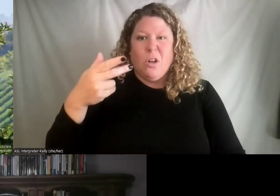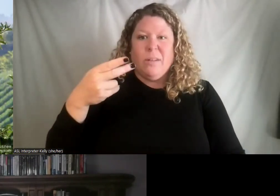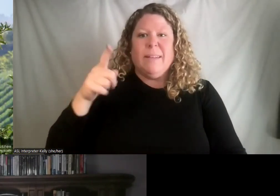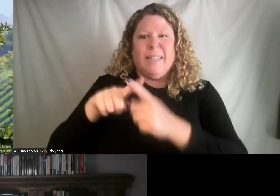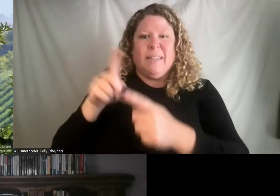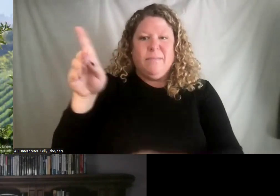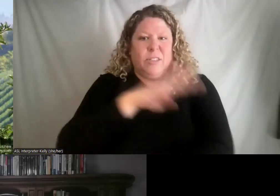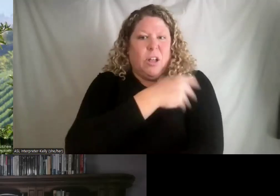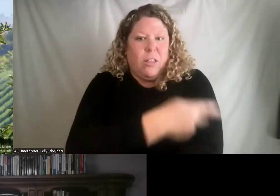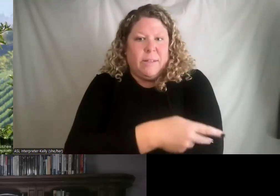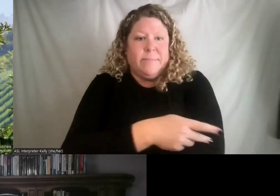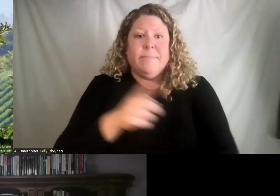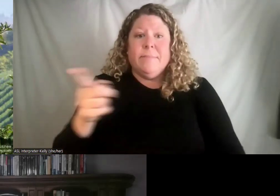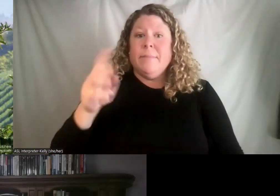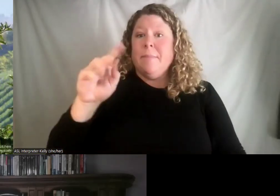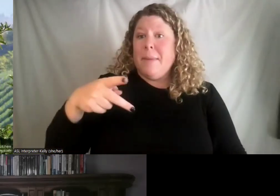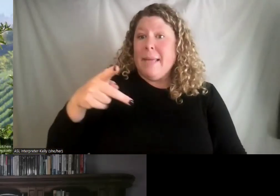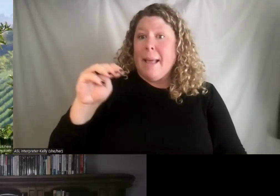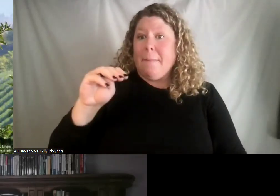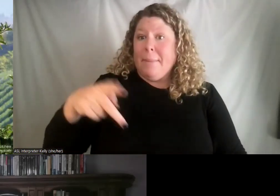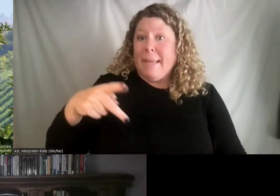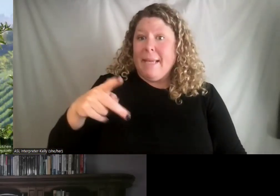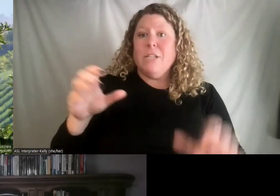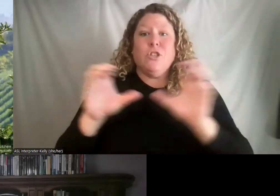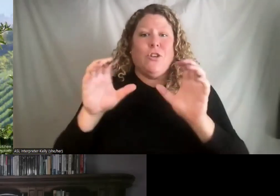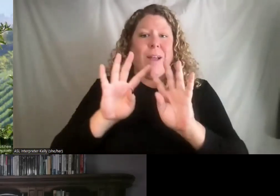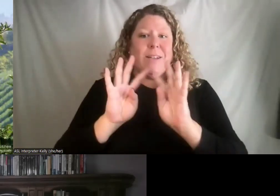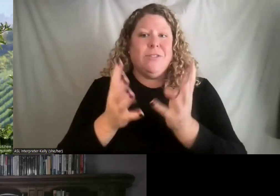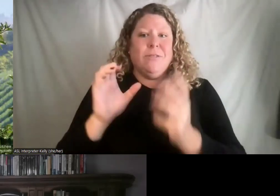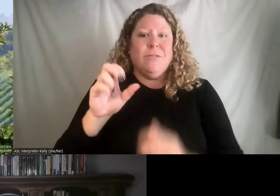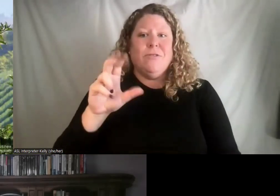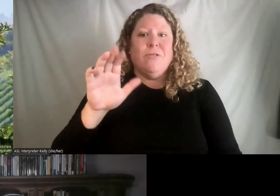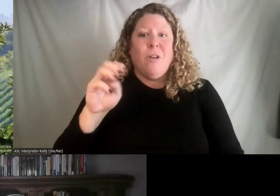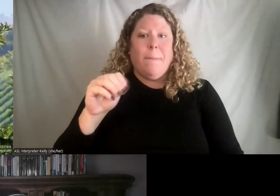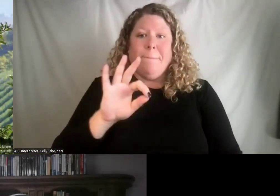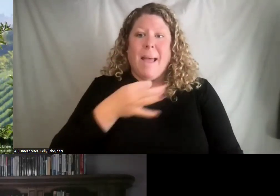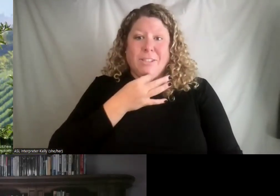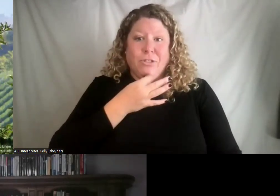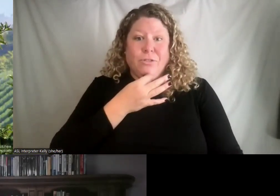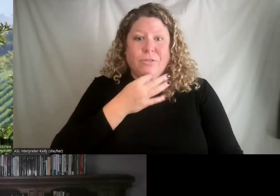Scrum Master. So without further ado, I'll pass the mic to Jared.